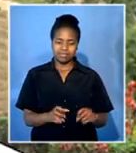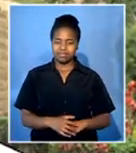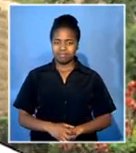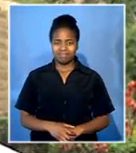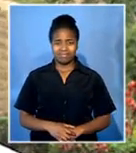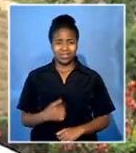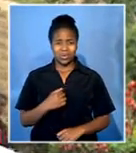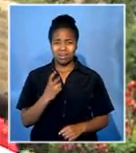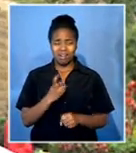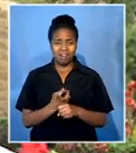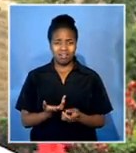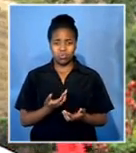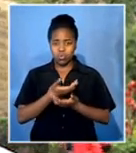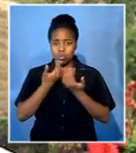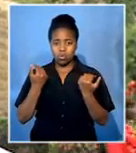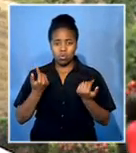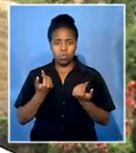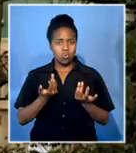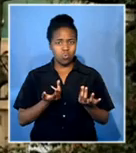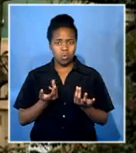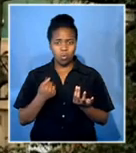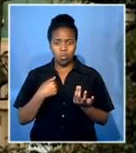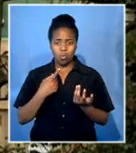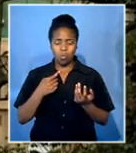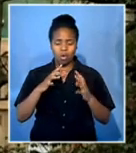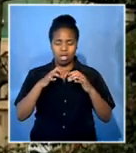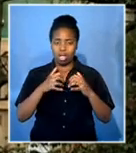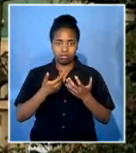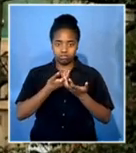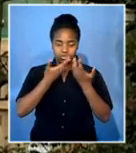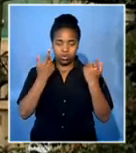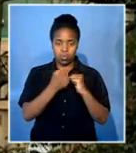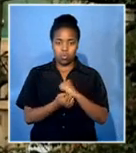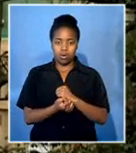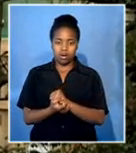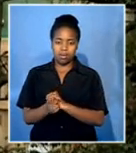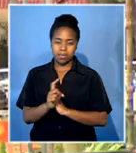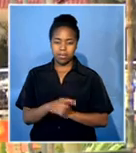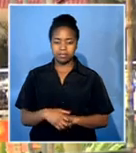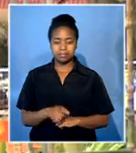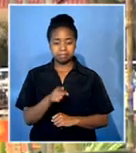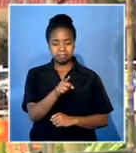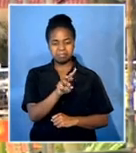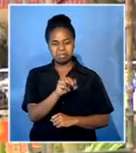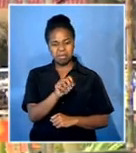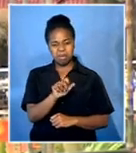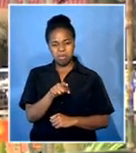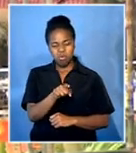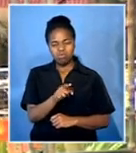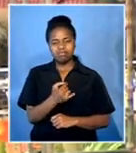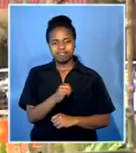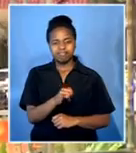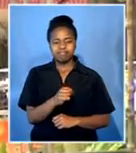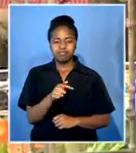cope with that kind of situation when you don't know when you are hanging in the air the Kenyan government's forecast now shifting to the Westgate mall here forensic